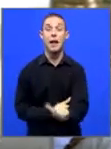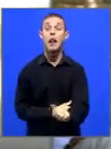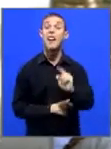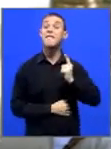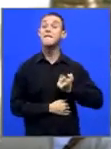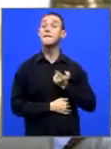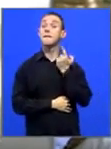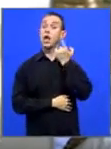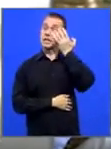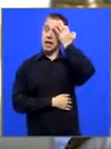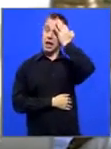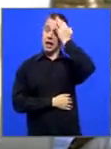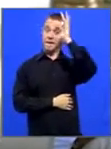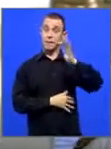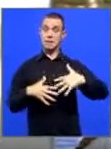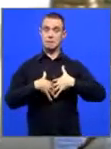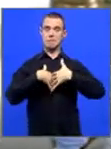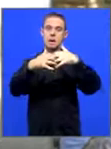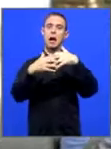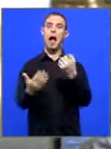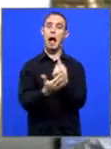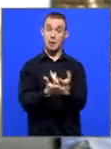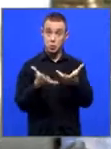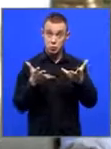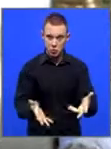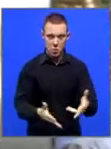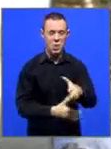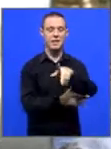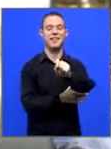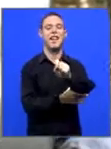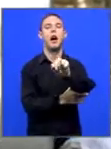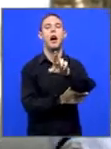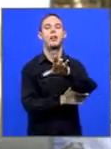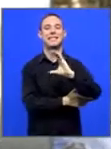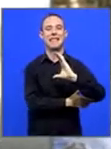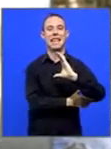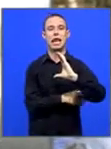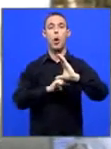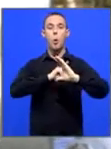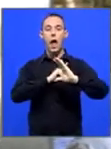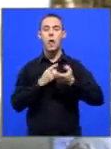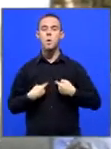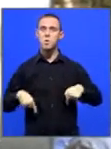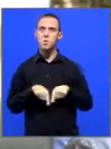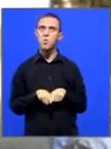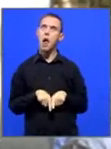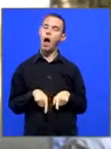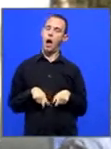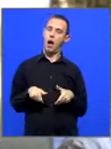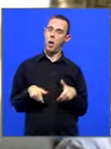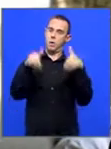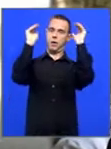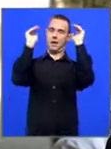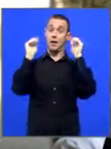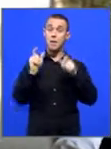and Reconciliation Commission. Because he recognized we were a wounded nation and we needed to attend to our wounds. We needed them to be acknowledged. And